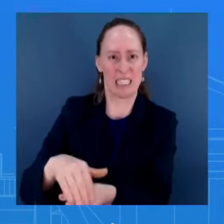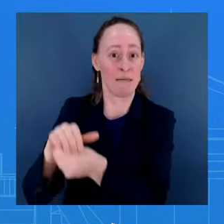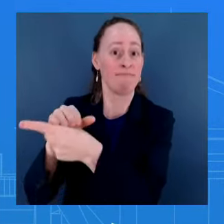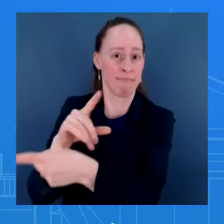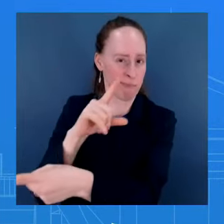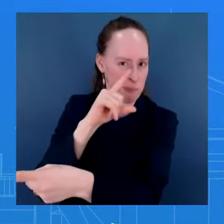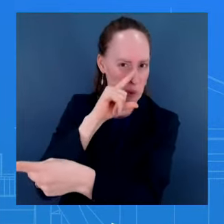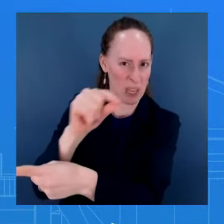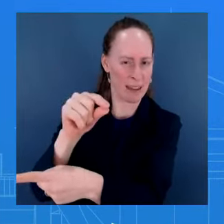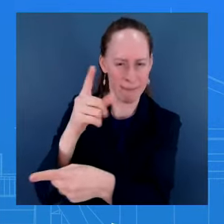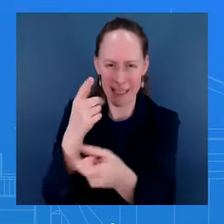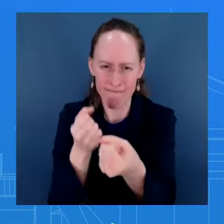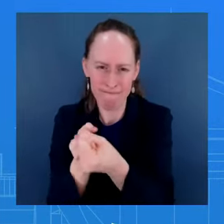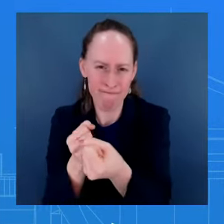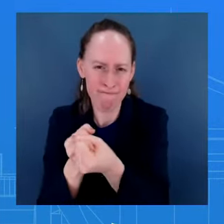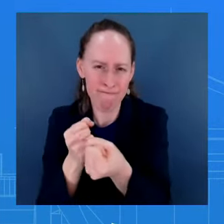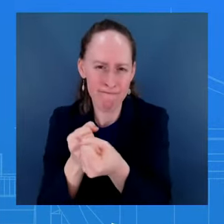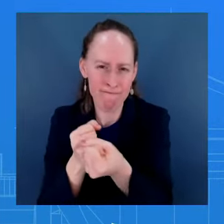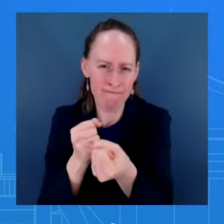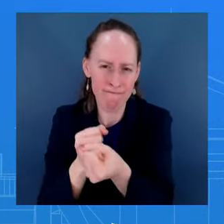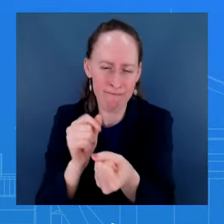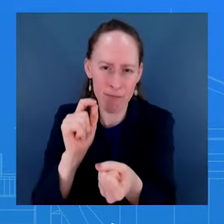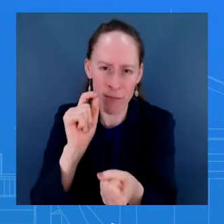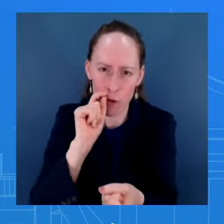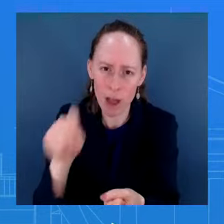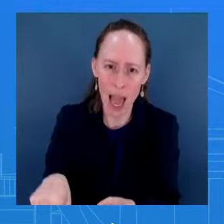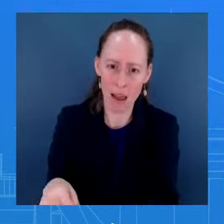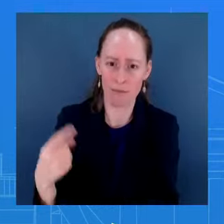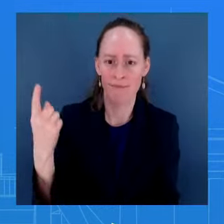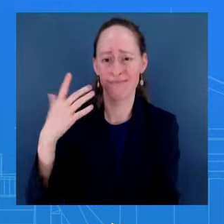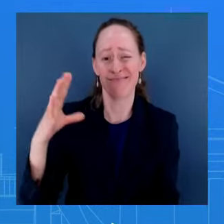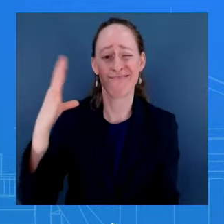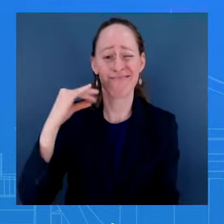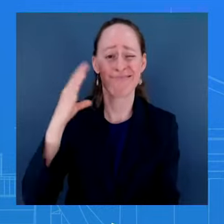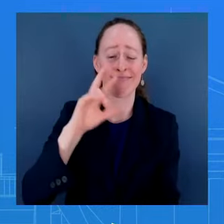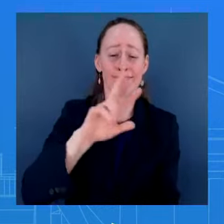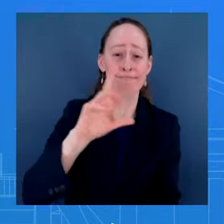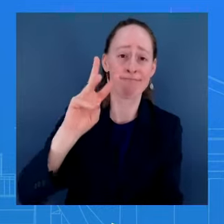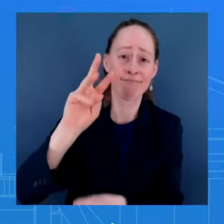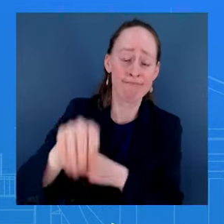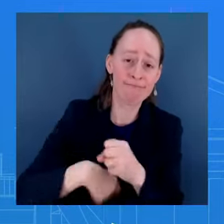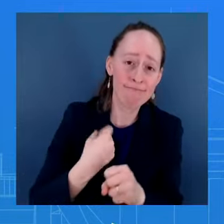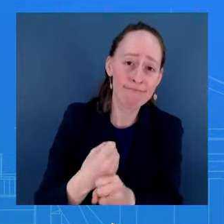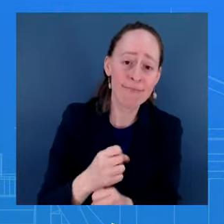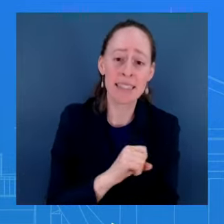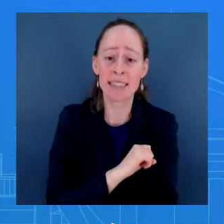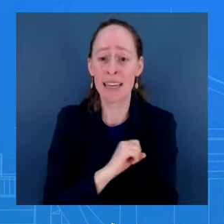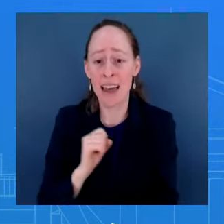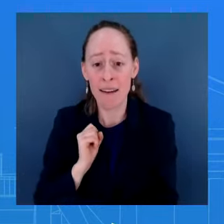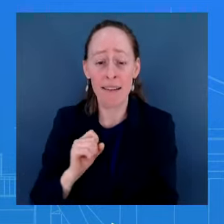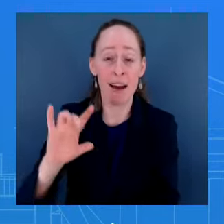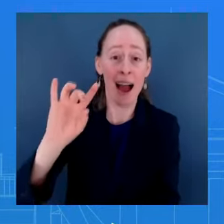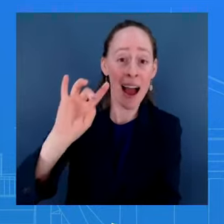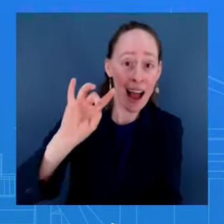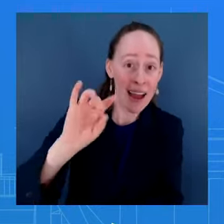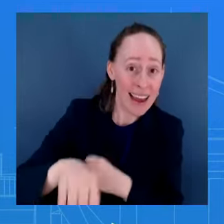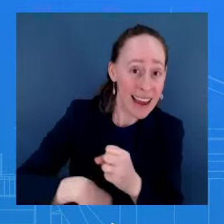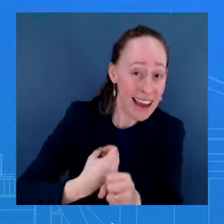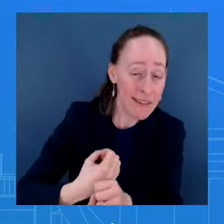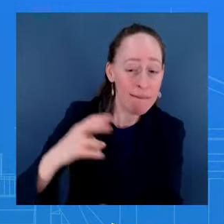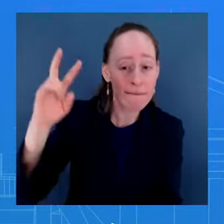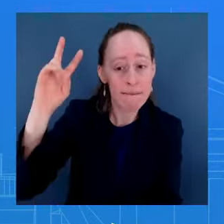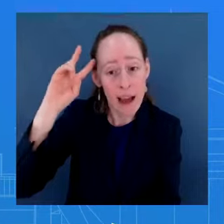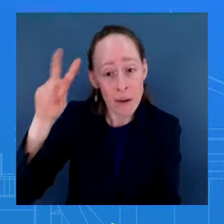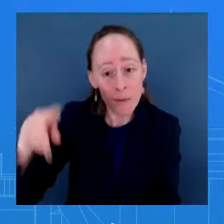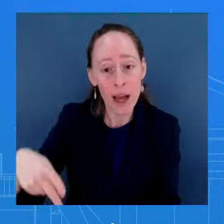years as vice president. That counts for something. That counts for experience. That counts for having these relationships. That counts for